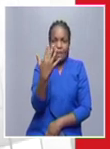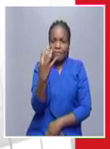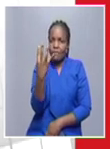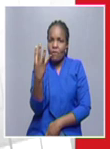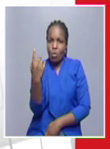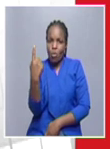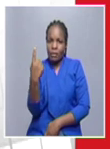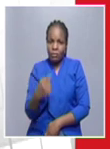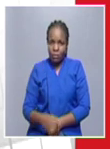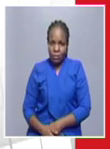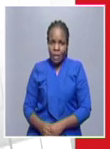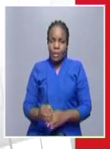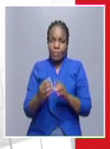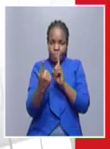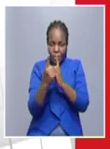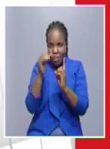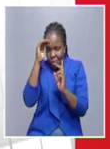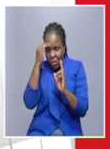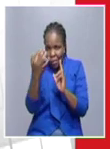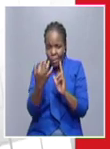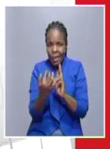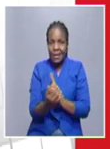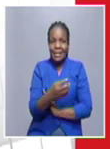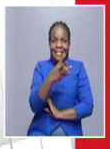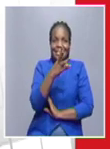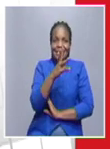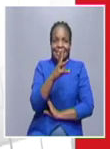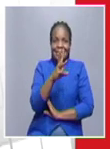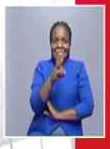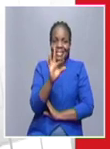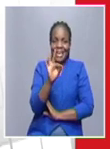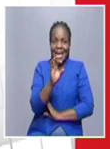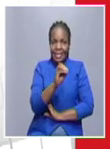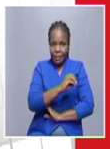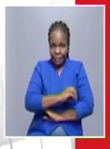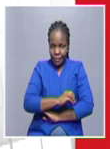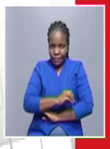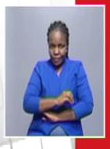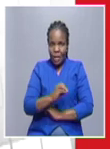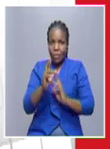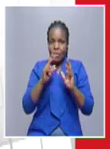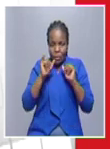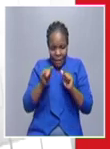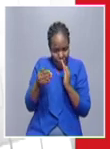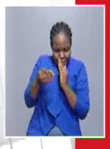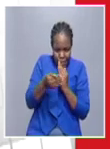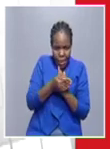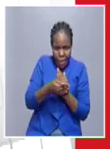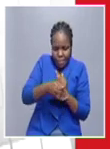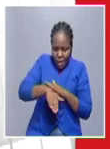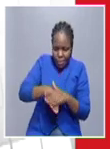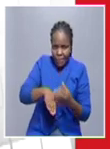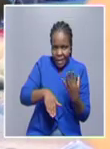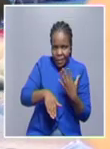Active contacts, 690. Cumulative number of people quarantined, 80